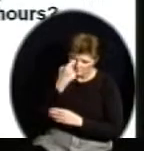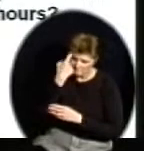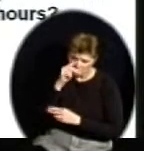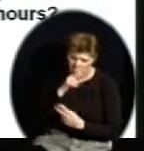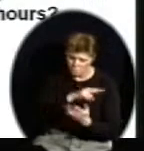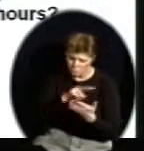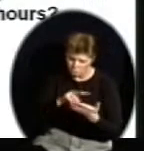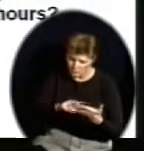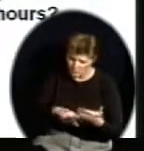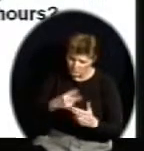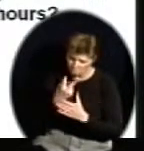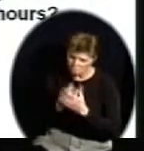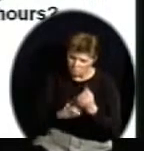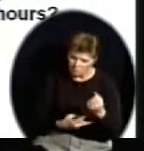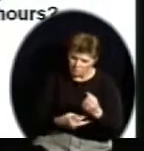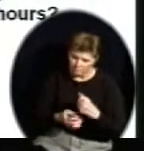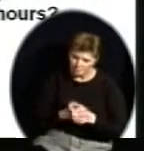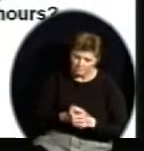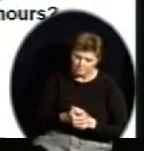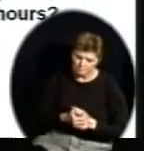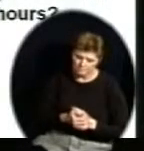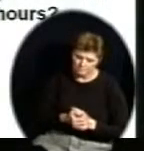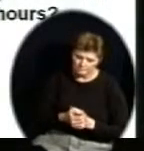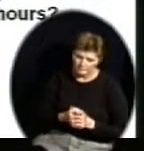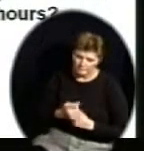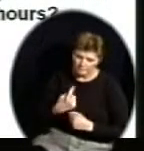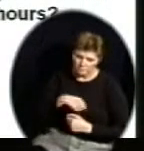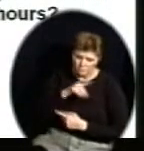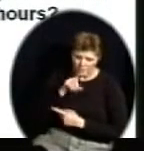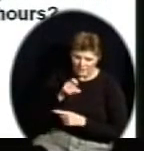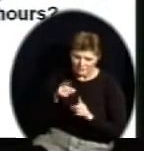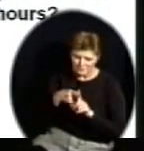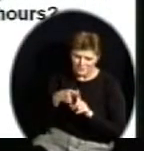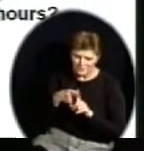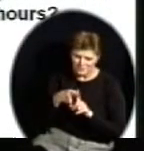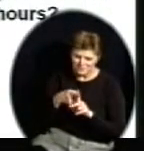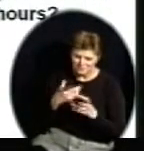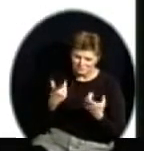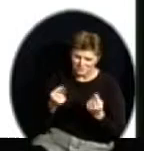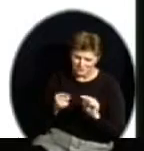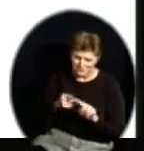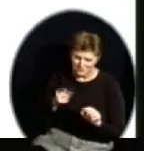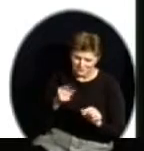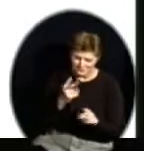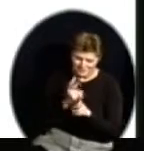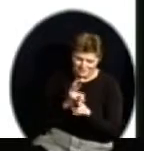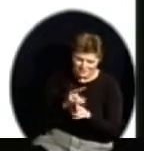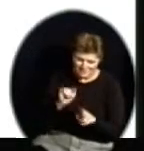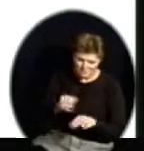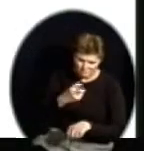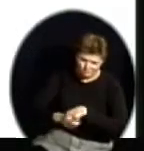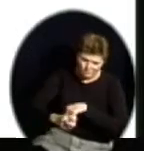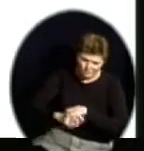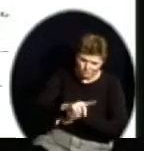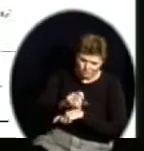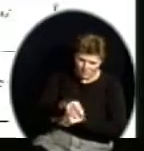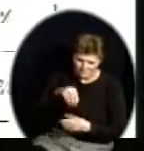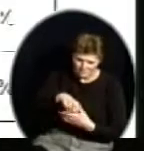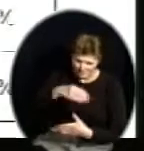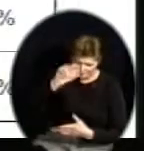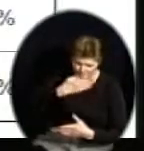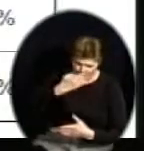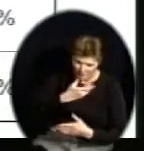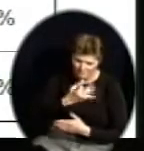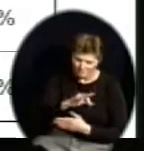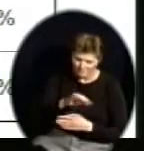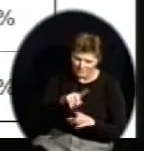keep some of those questions in the forefront as we think about these exams. In addition to the changes